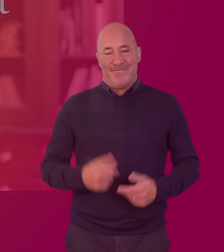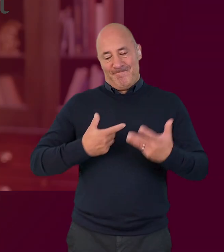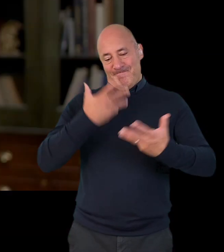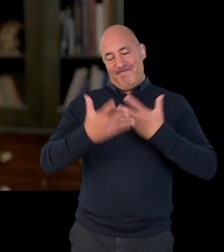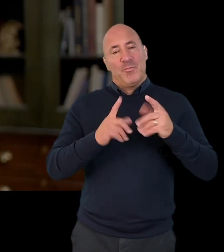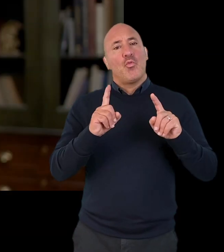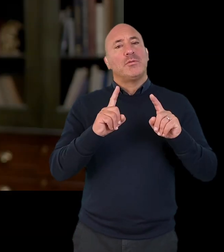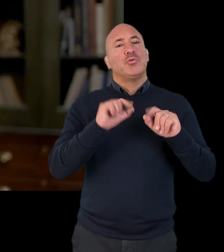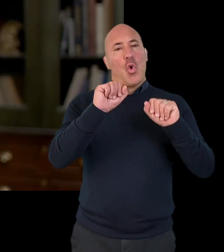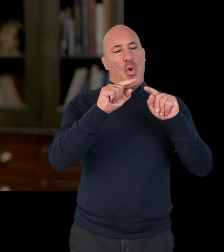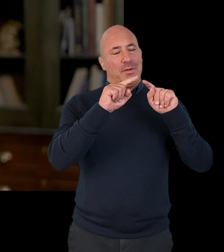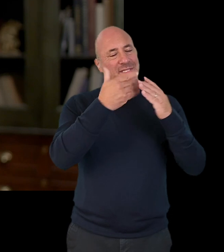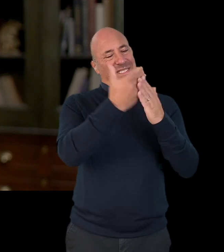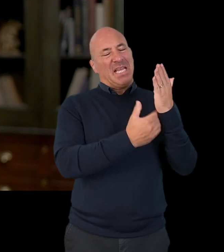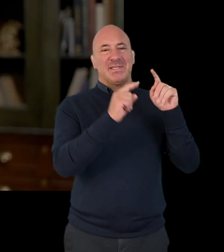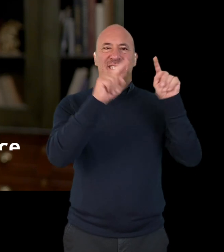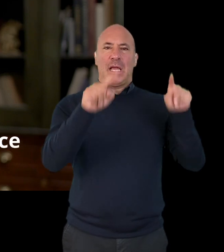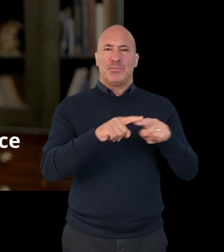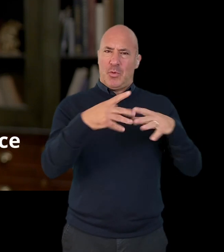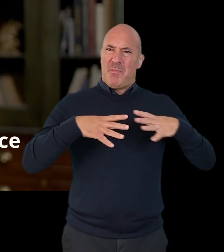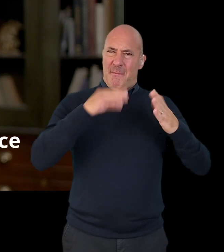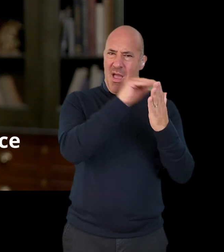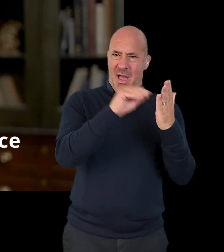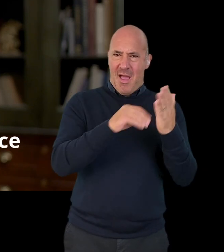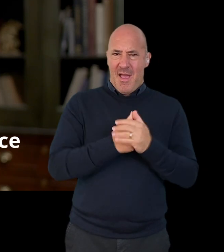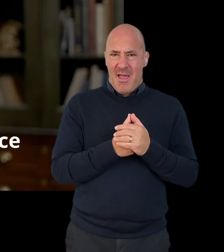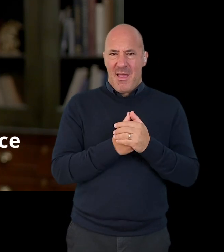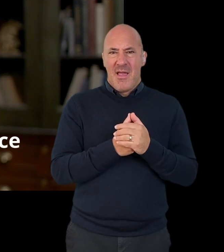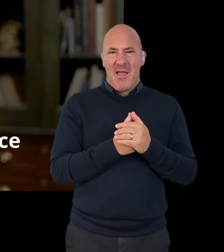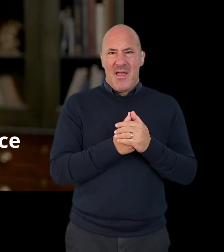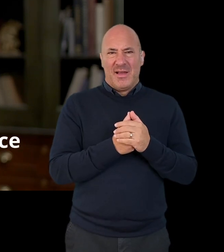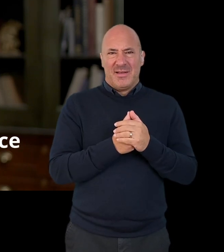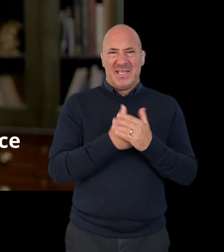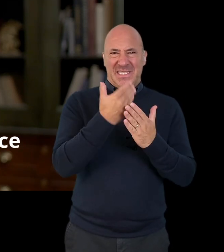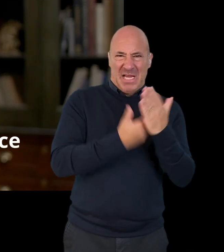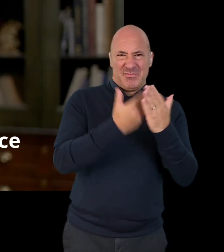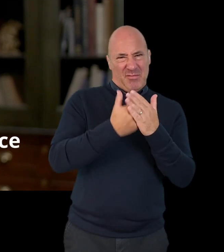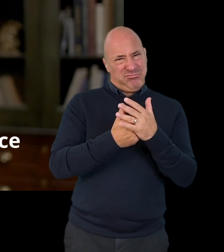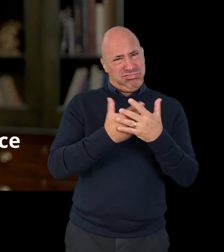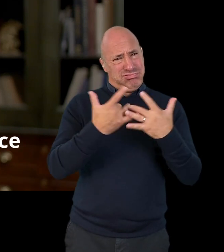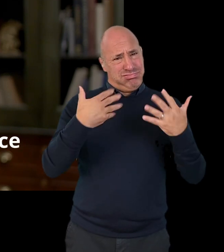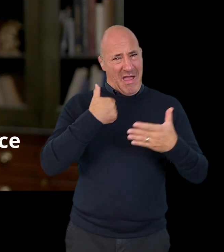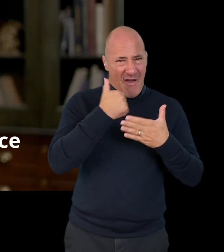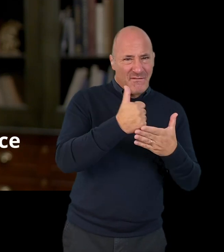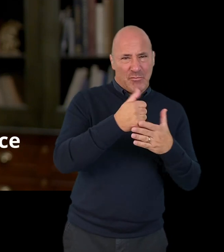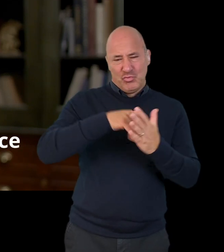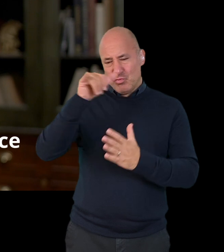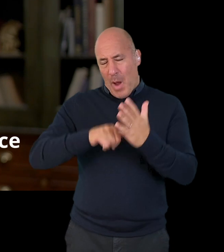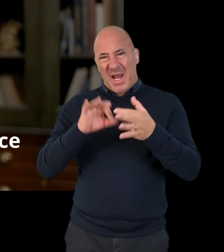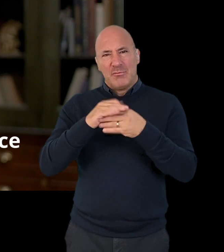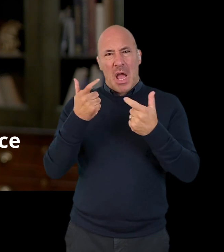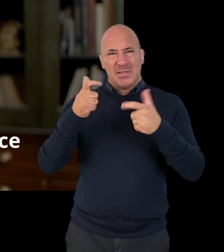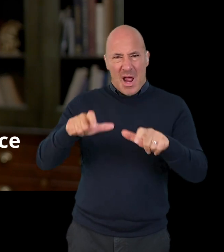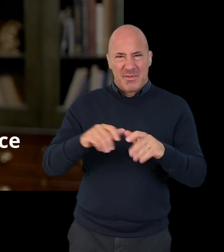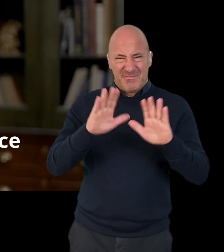I'm going to talk now about preparing your statement. You'll hear that word used a lot in advice and in documents